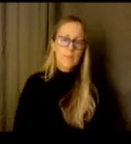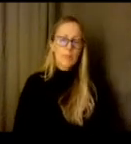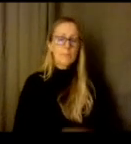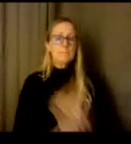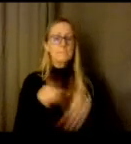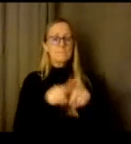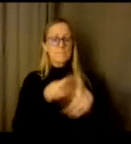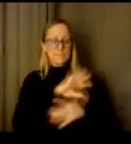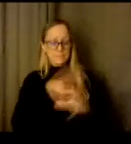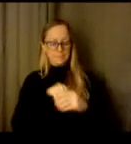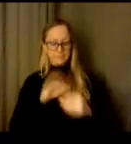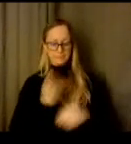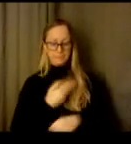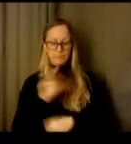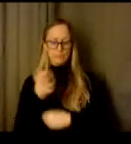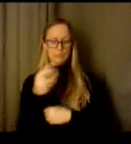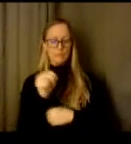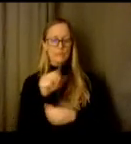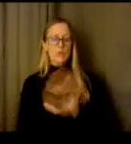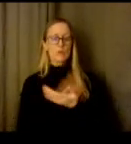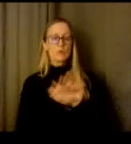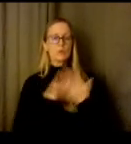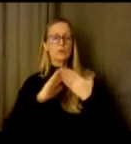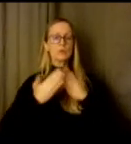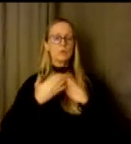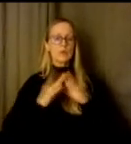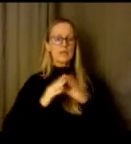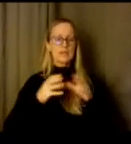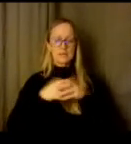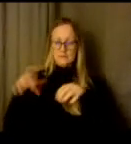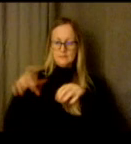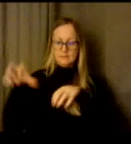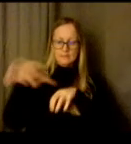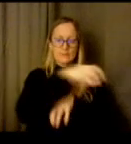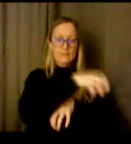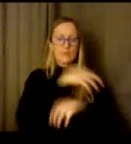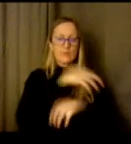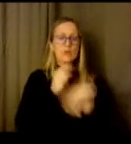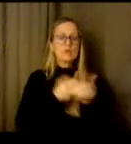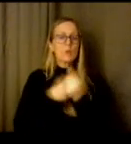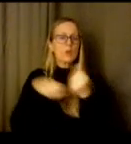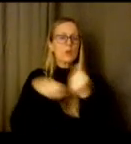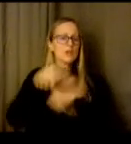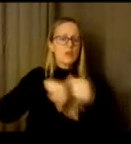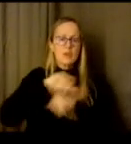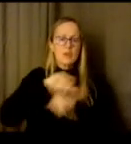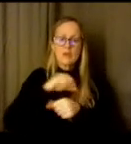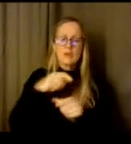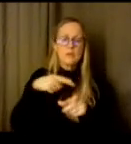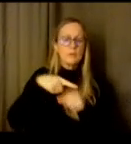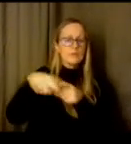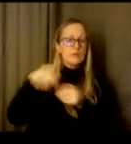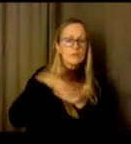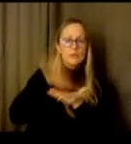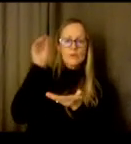um we are supporting one another just through our professional learning communities through um our professional